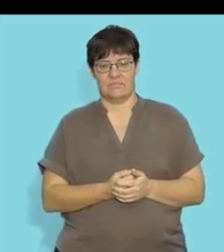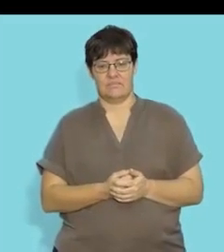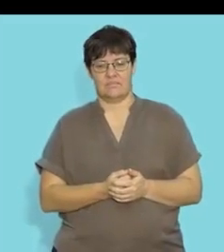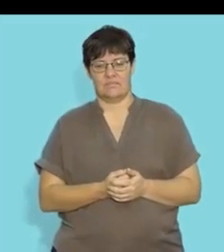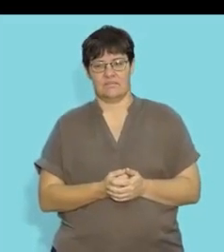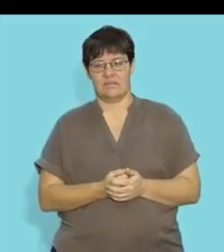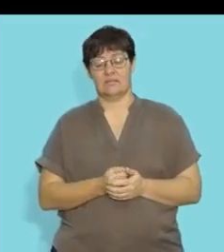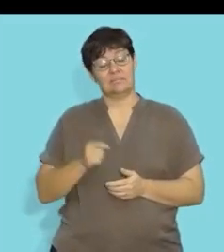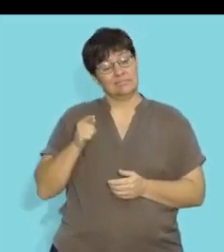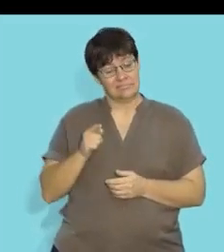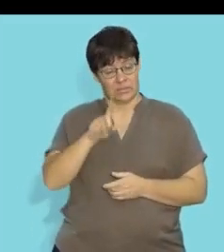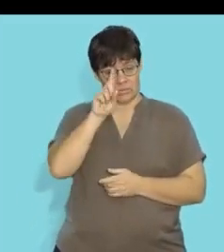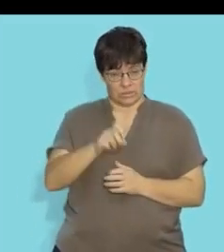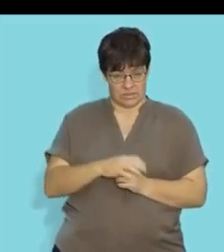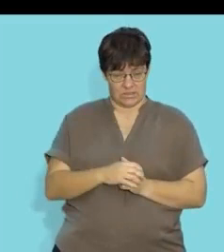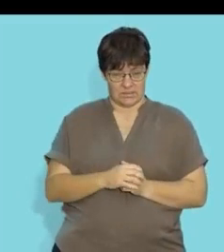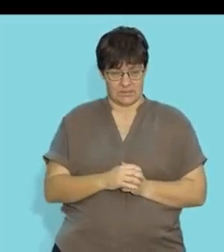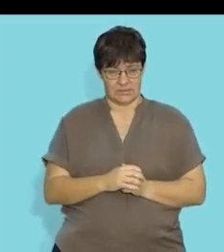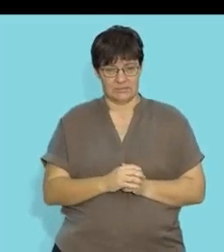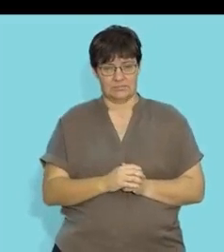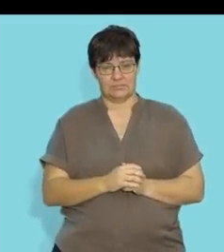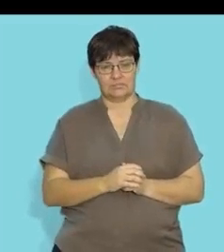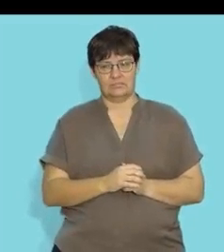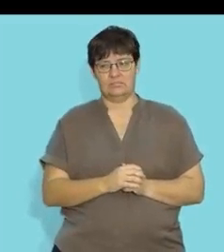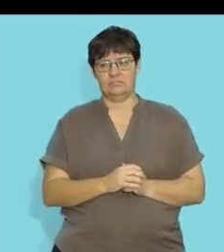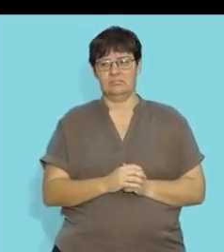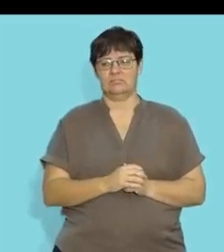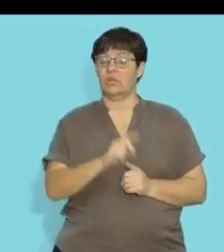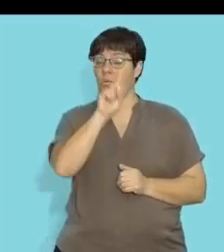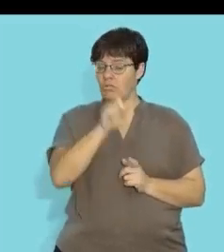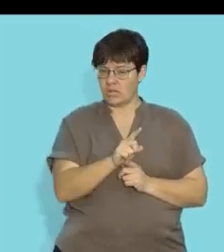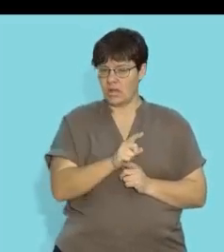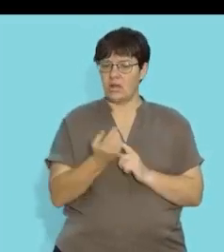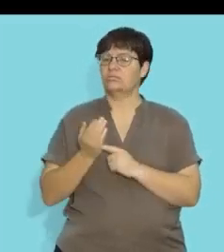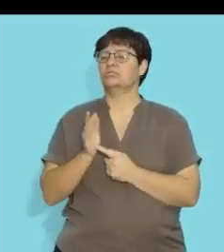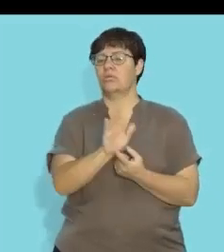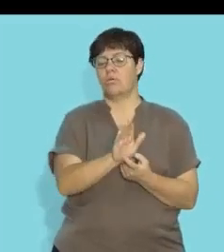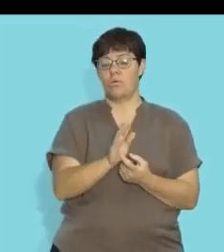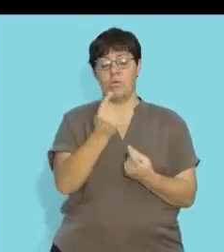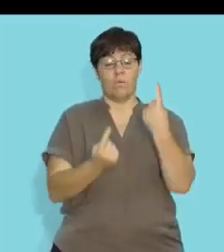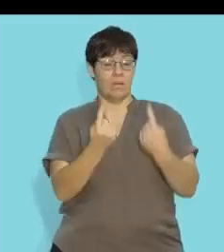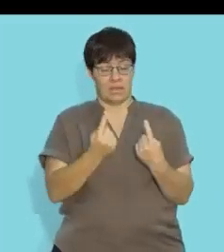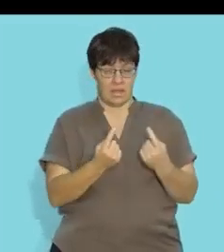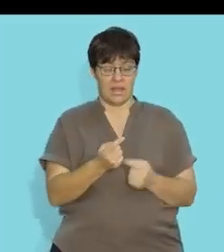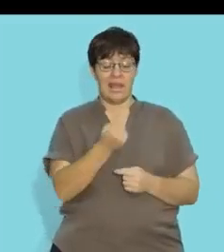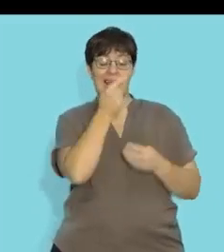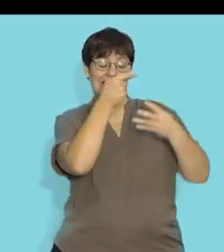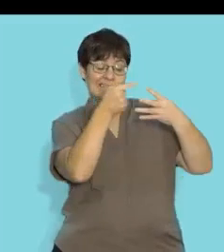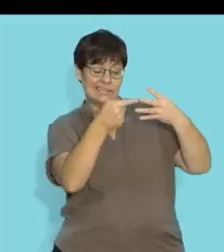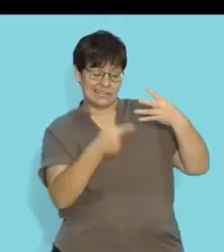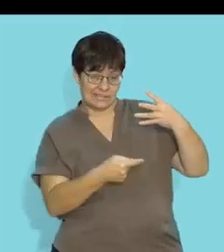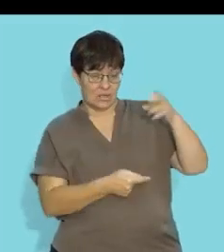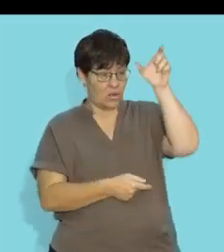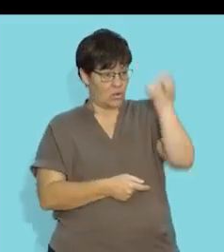here's a question and that we're going to look at the question reads indicate whether each of these statements in column